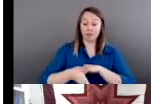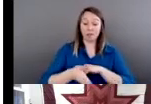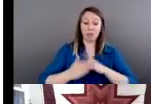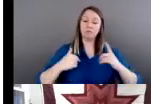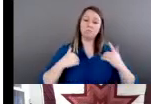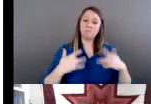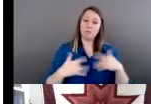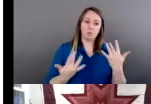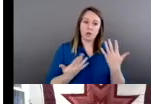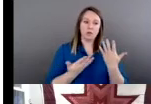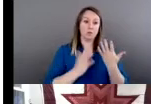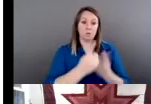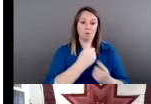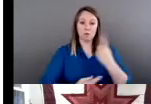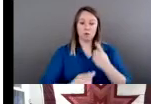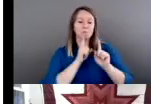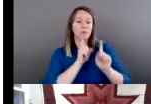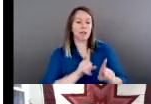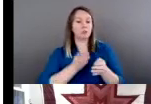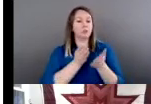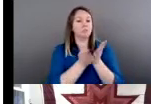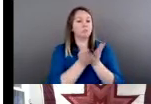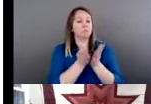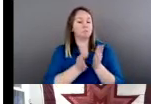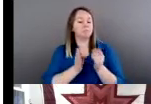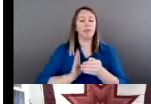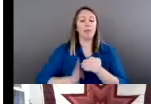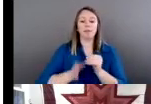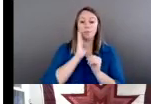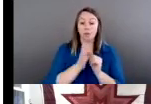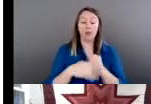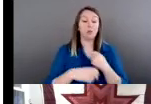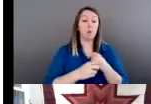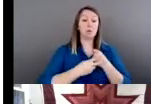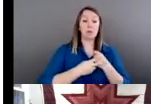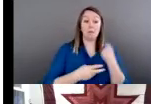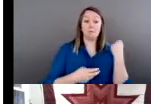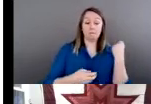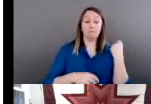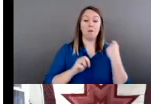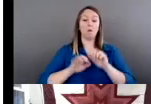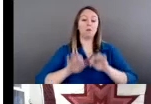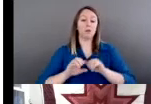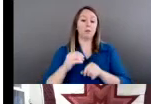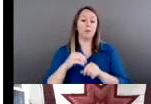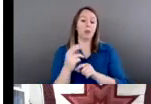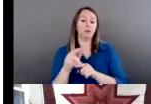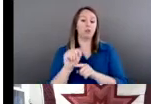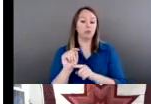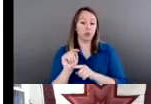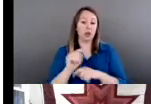So please do save those questions and or type them into the chat or the question and answer section.